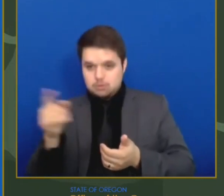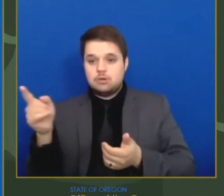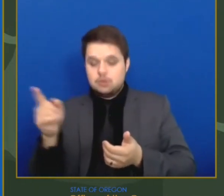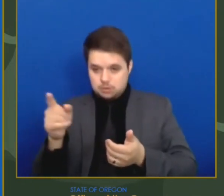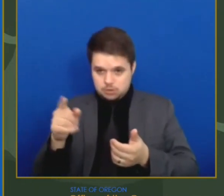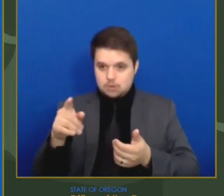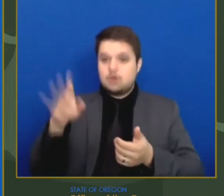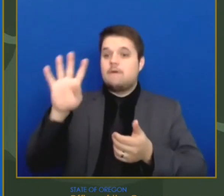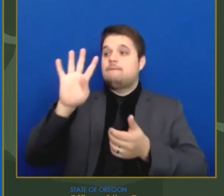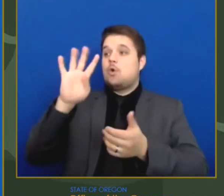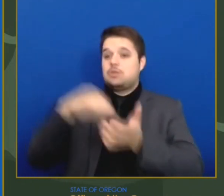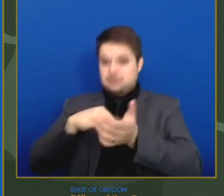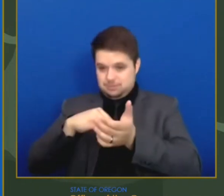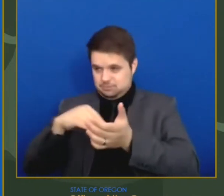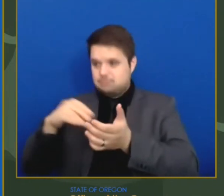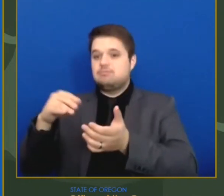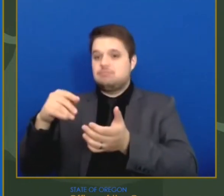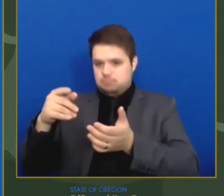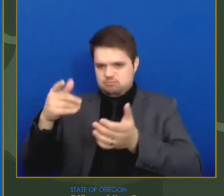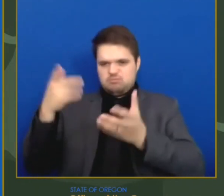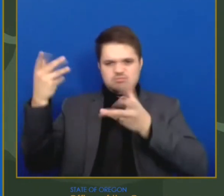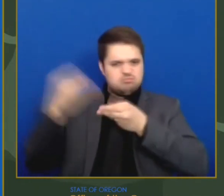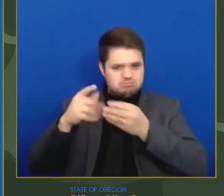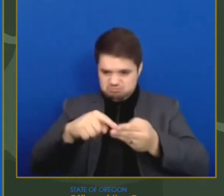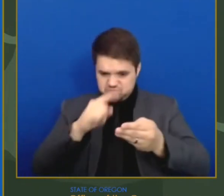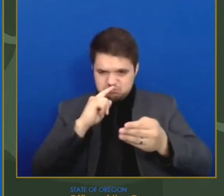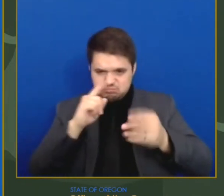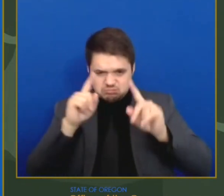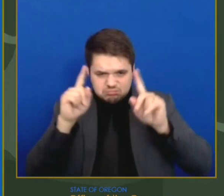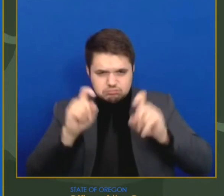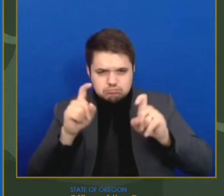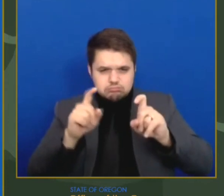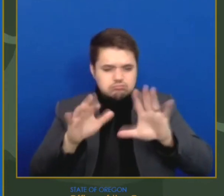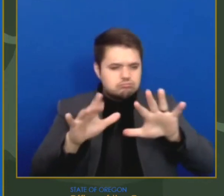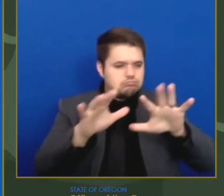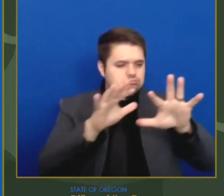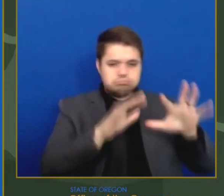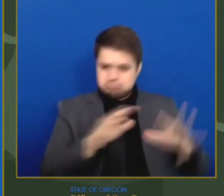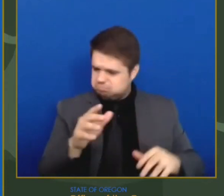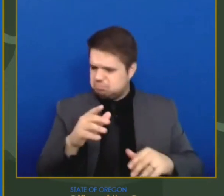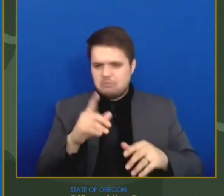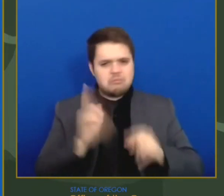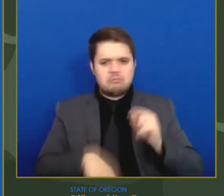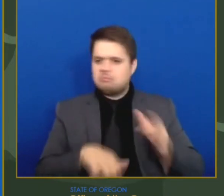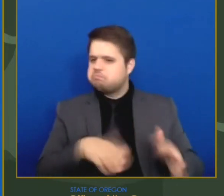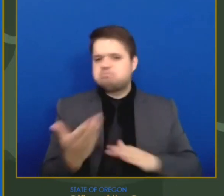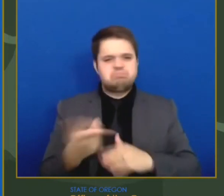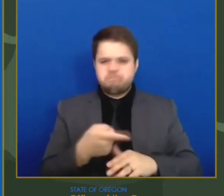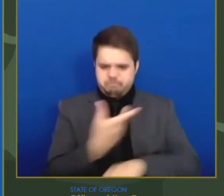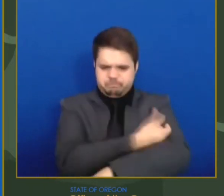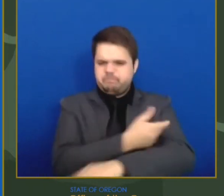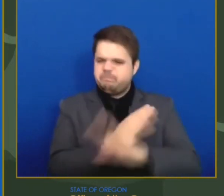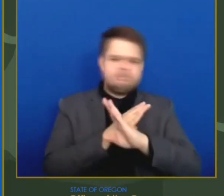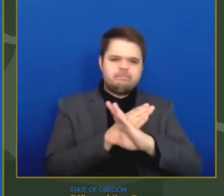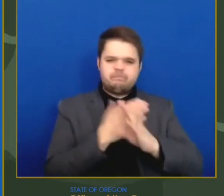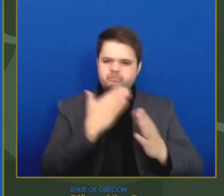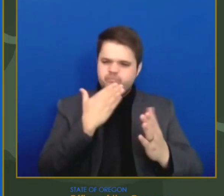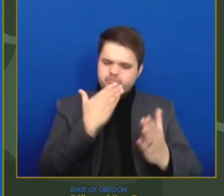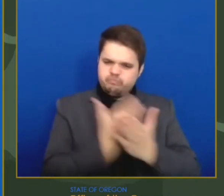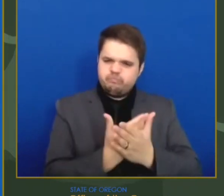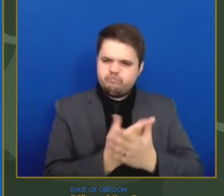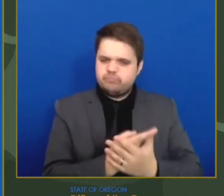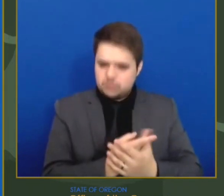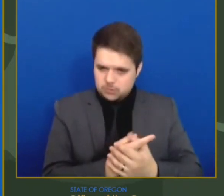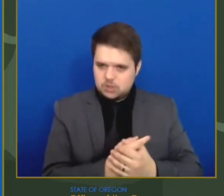5,687 doses of Johnson & Johnson. We know some counties are using the more flexible one-dose vaccine to vaccinate